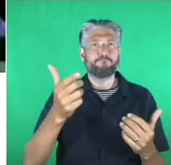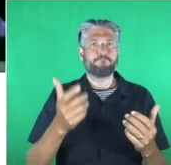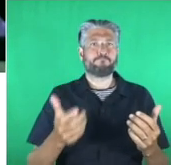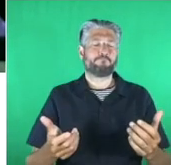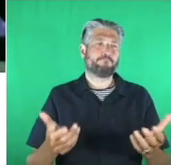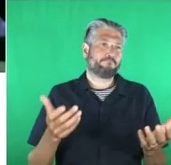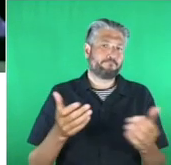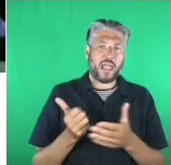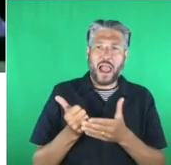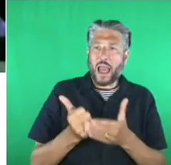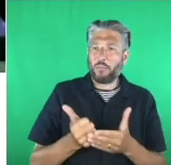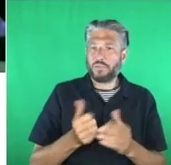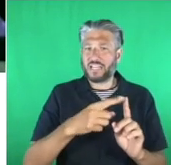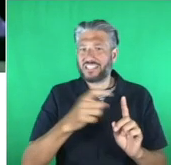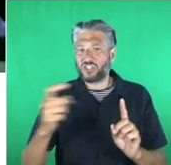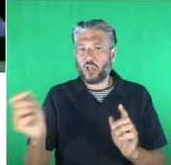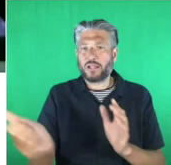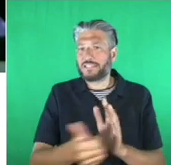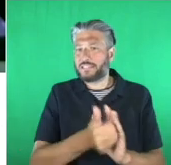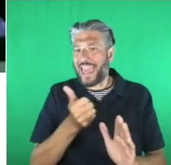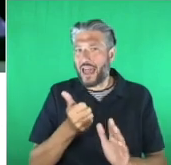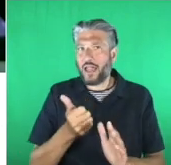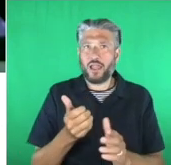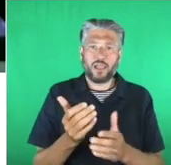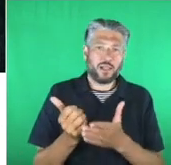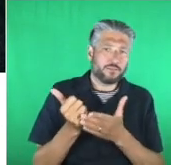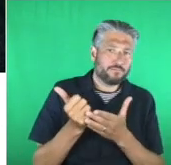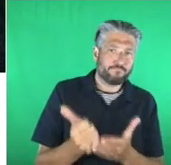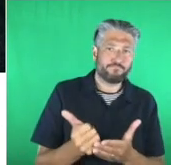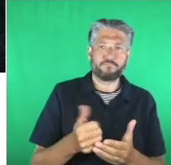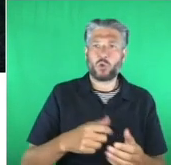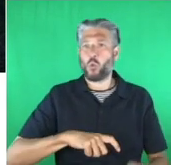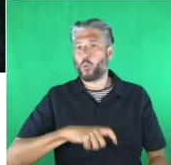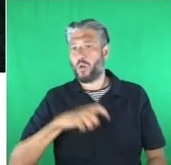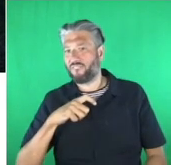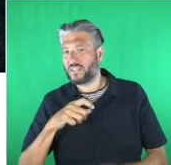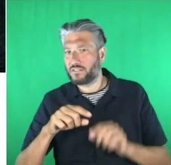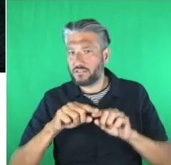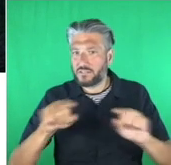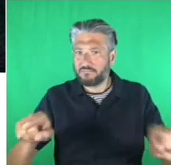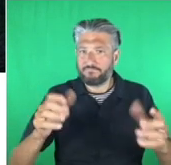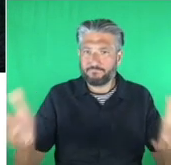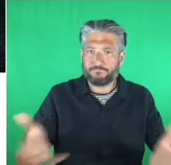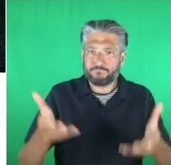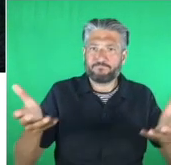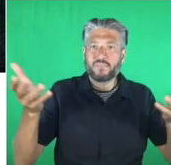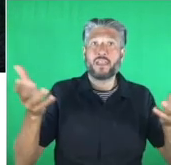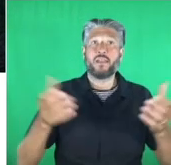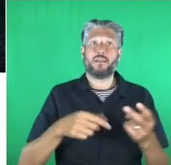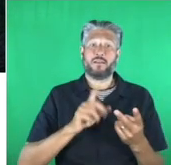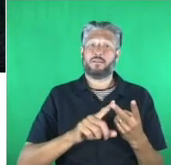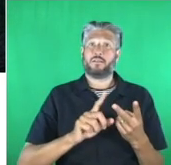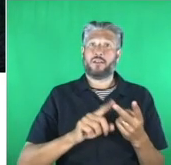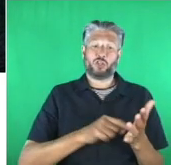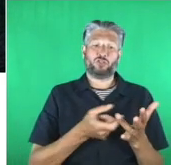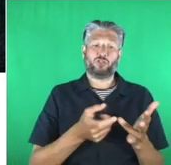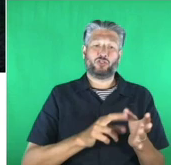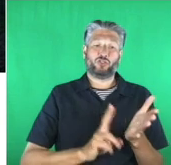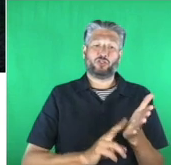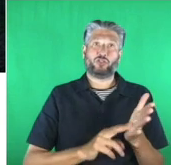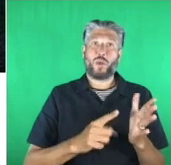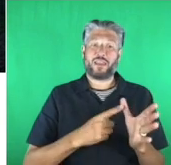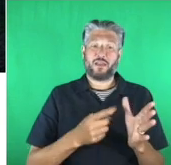people to build their confidence and ability in technology. Joanna Allen has juggled multiple roles in the Scottish Tech Army.